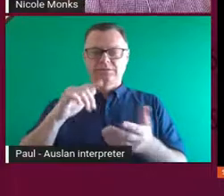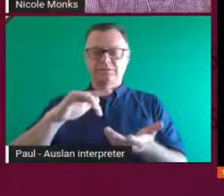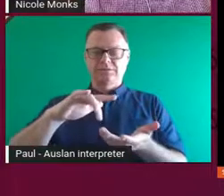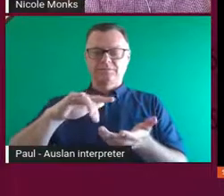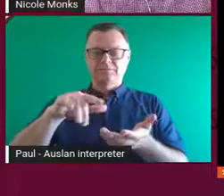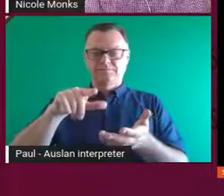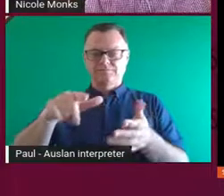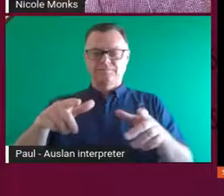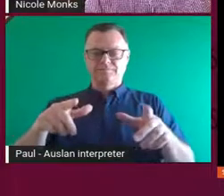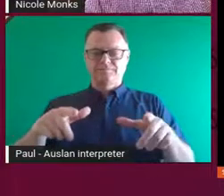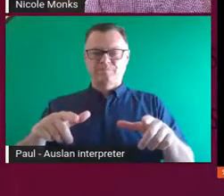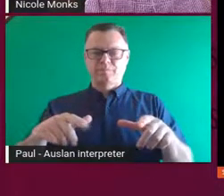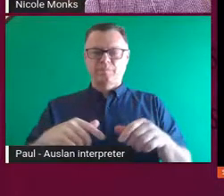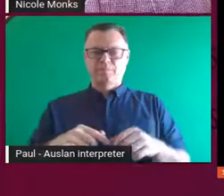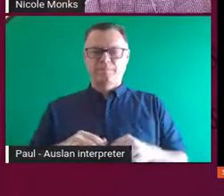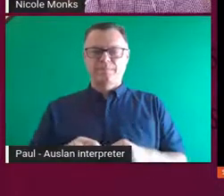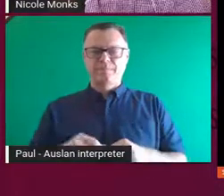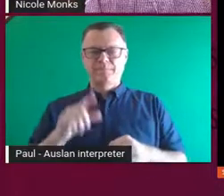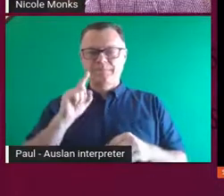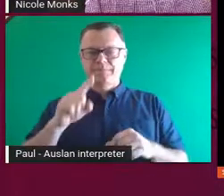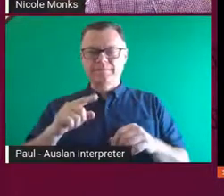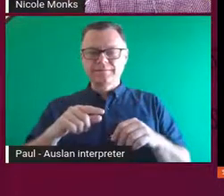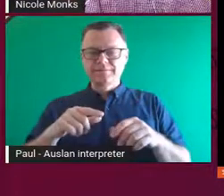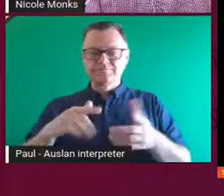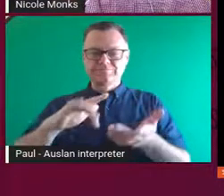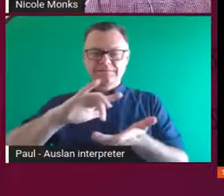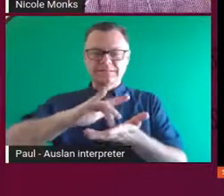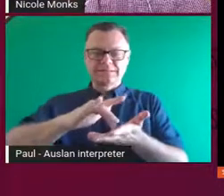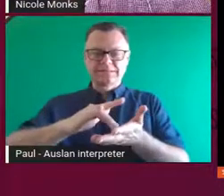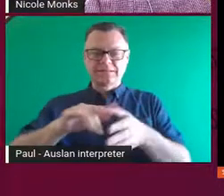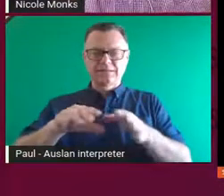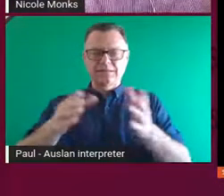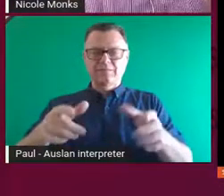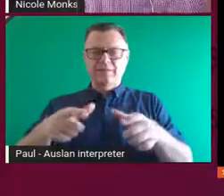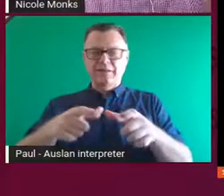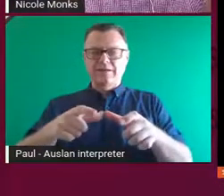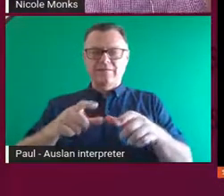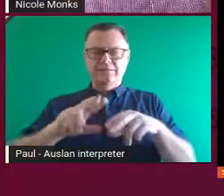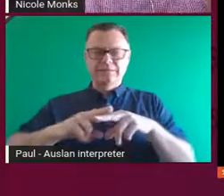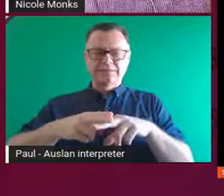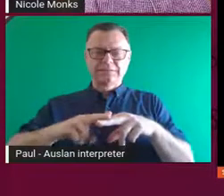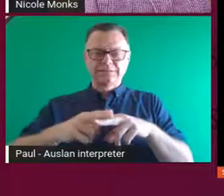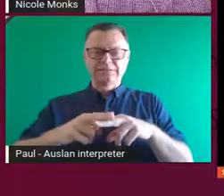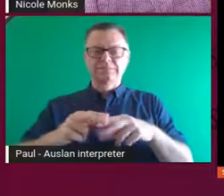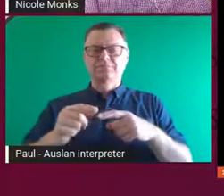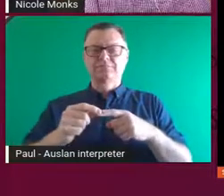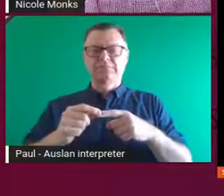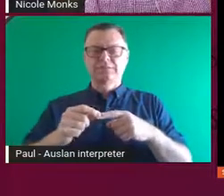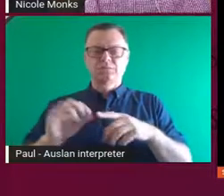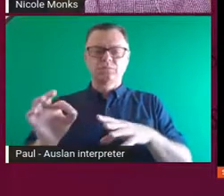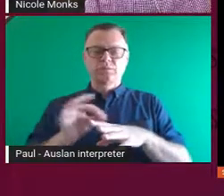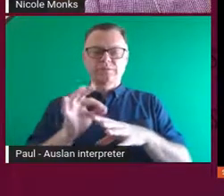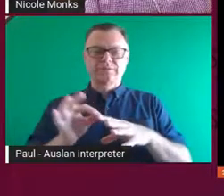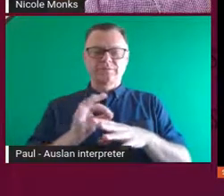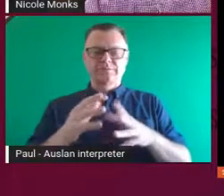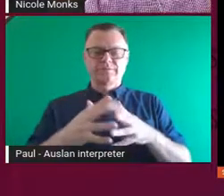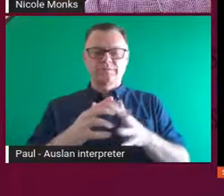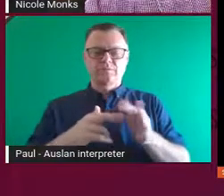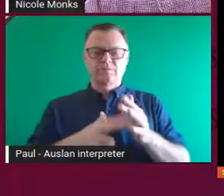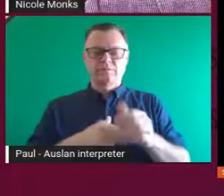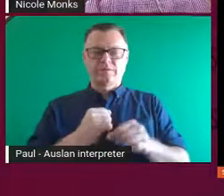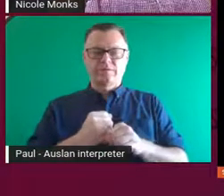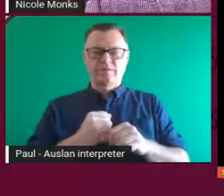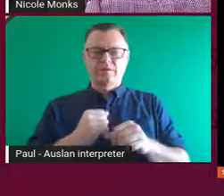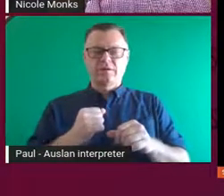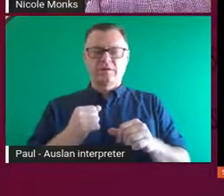some knitting and there's some weaving in there. So the weaving was with Lomandra,